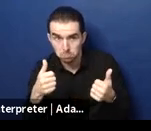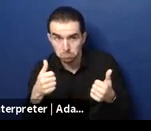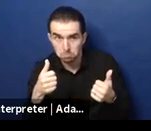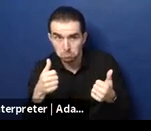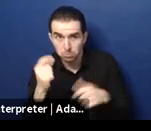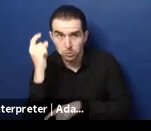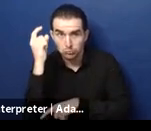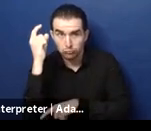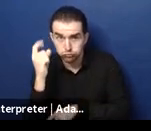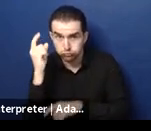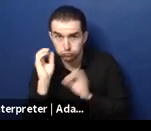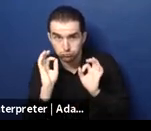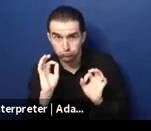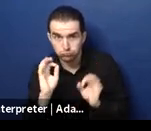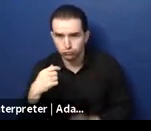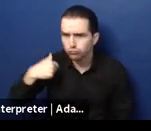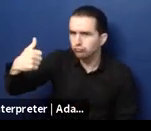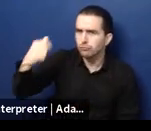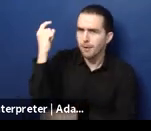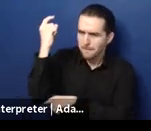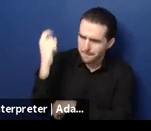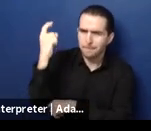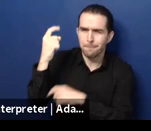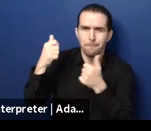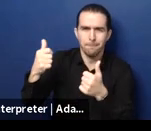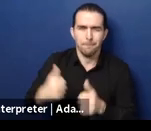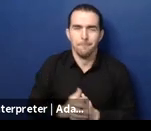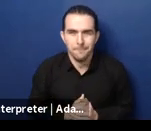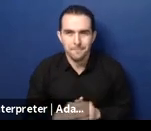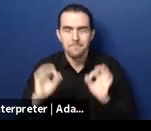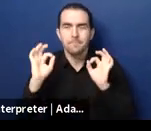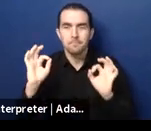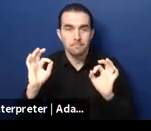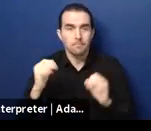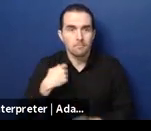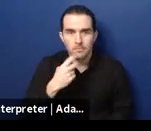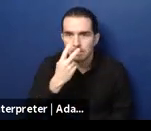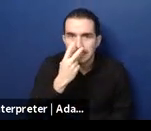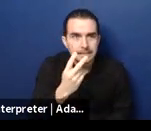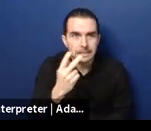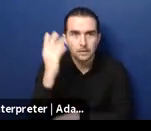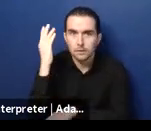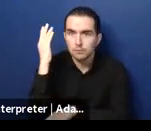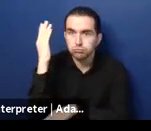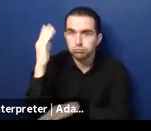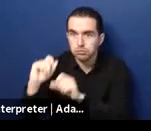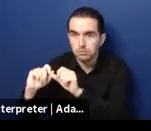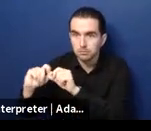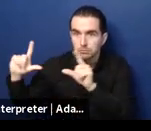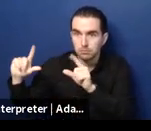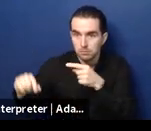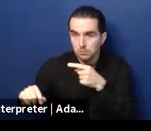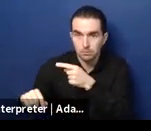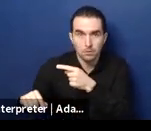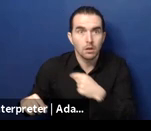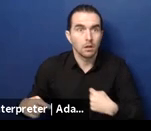someone other than myself. So, please go to the next slide, if you would. I'm going to zoom in a bit on the Europe and Central Asia